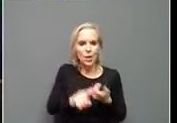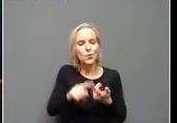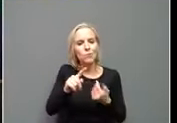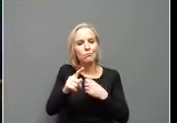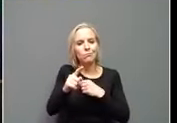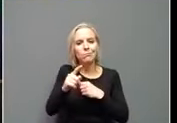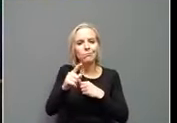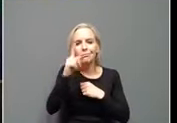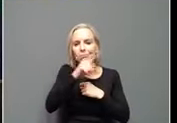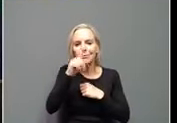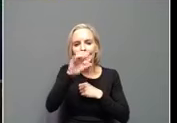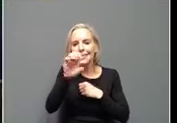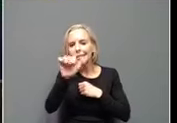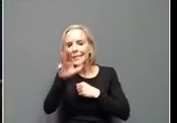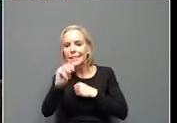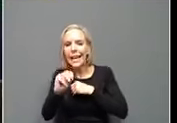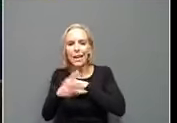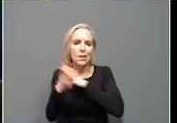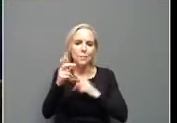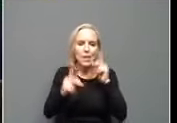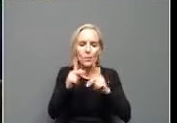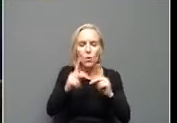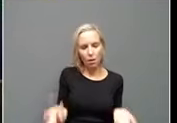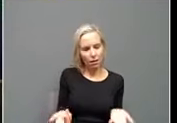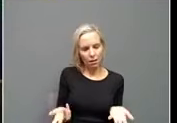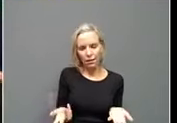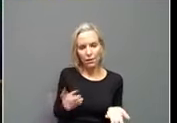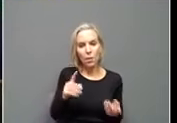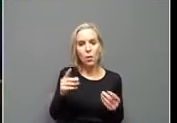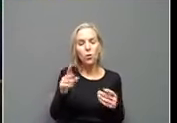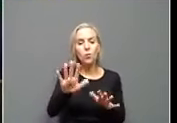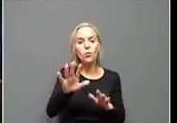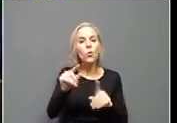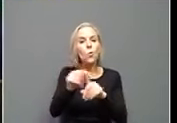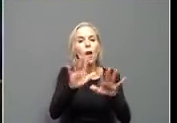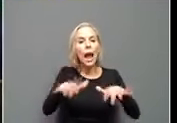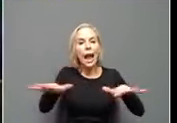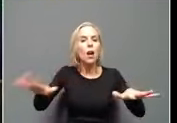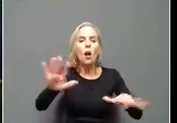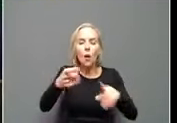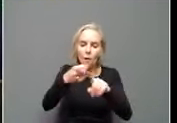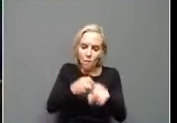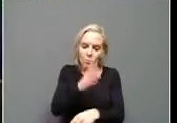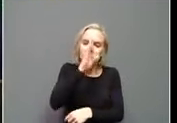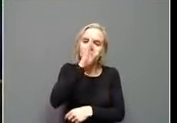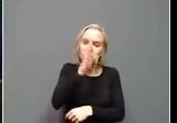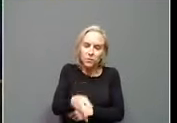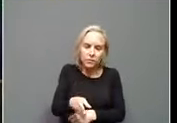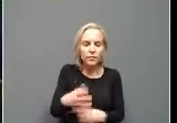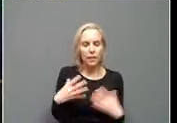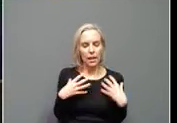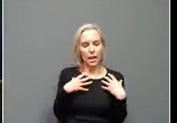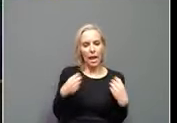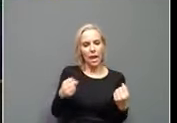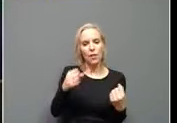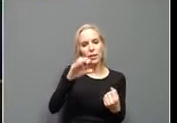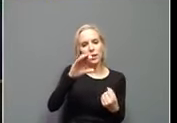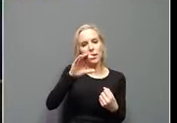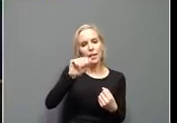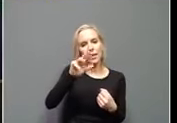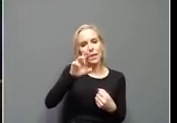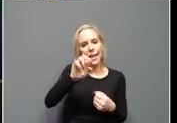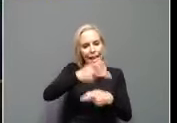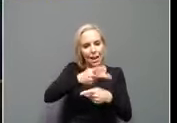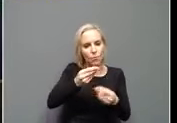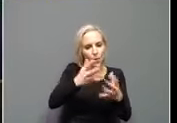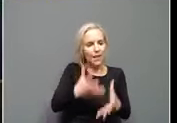So the more that we can, uh, get the word out that unless you're getting it from a, a, a healthcare provider, uh, it's